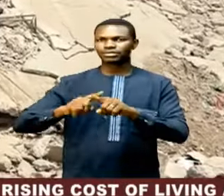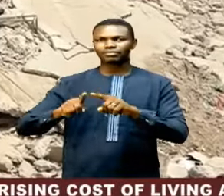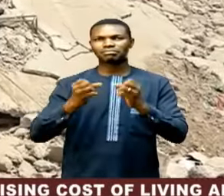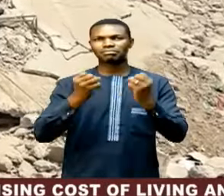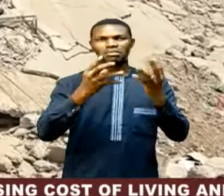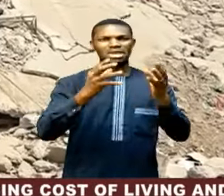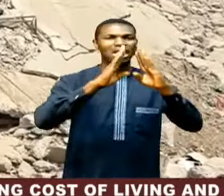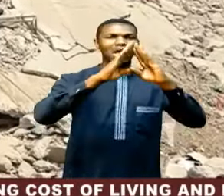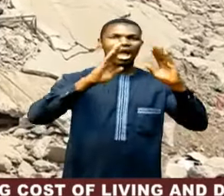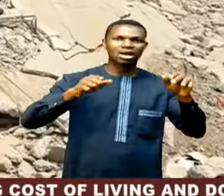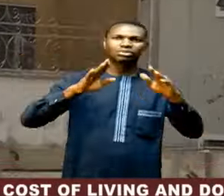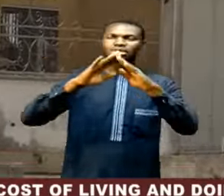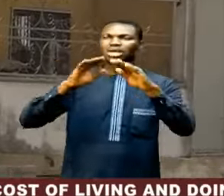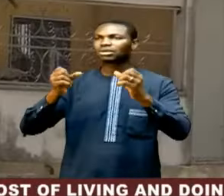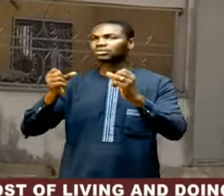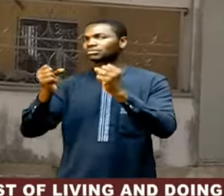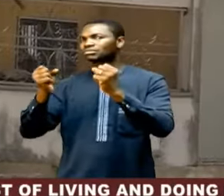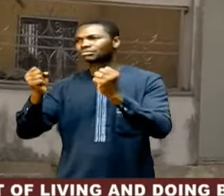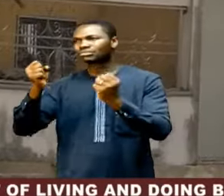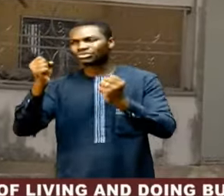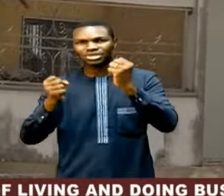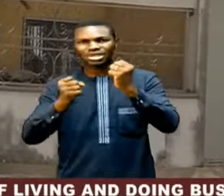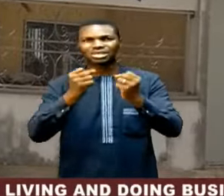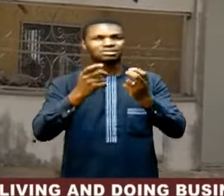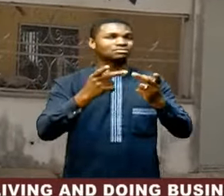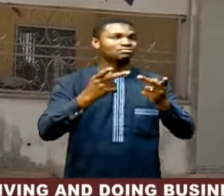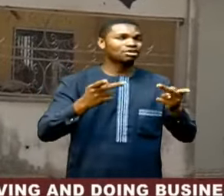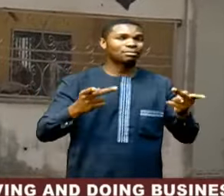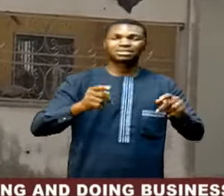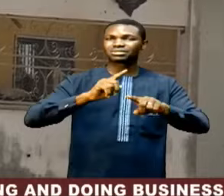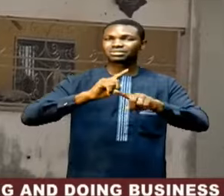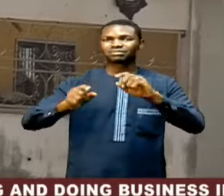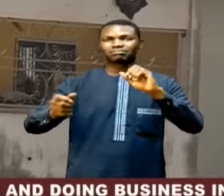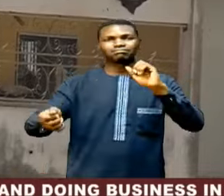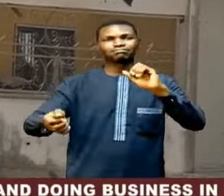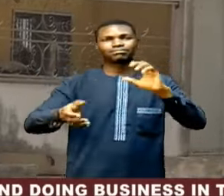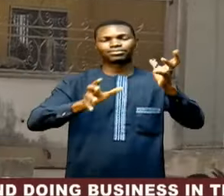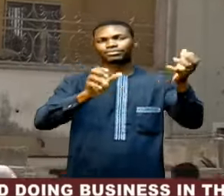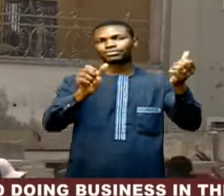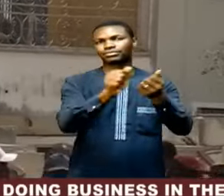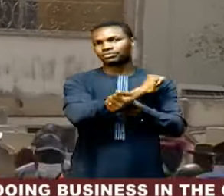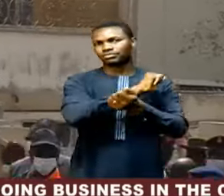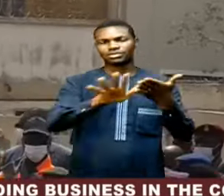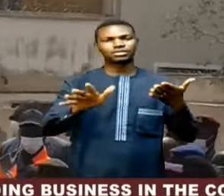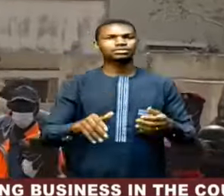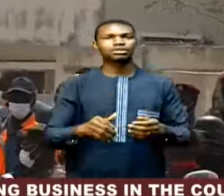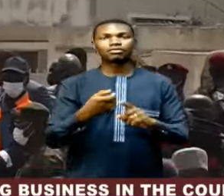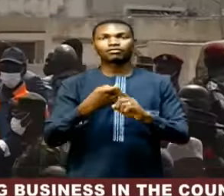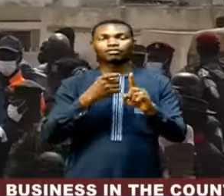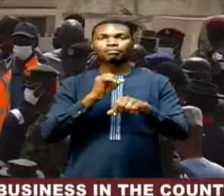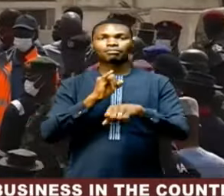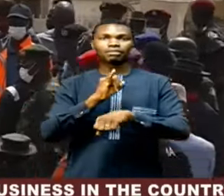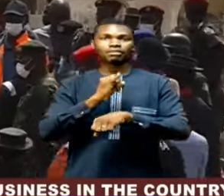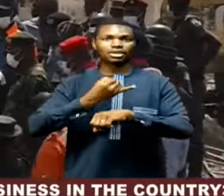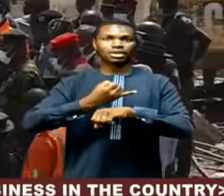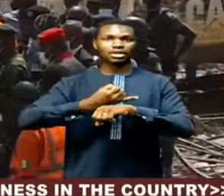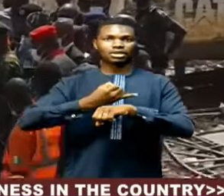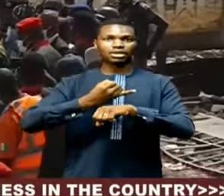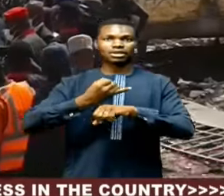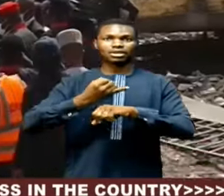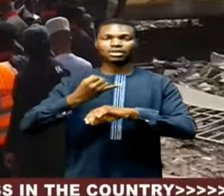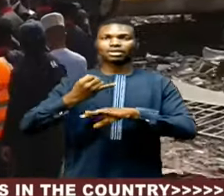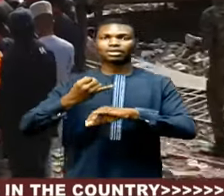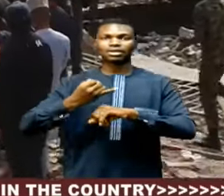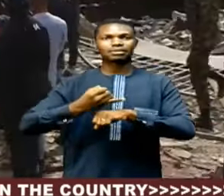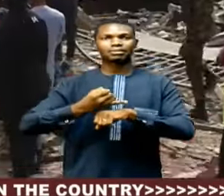cars, and other property destroyed following the explosion. From Ibadan, Oyo State, Ilya Suyakubu,